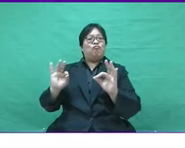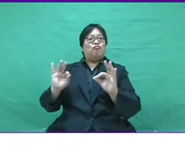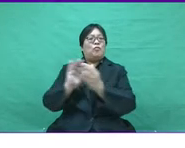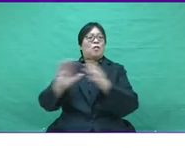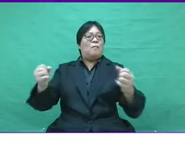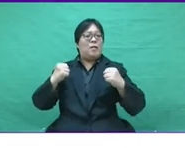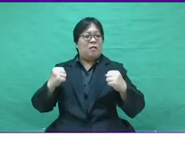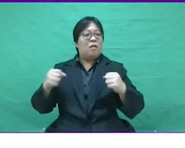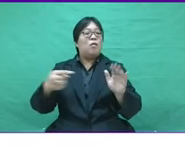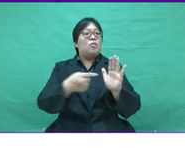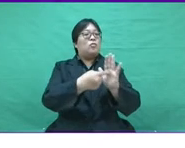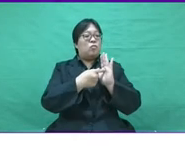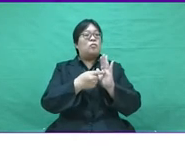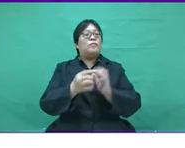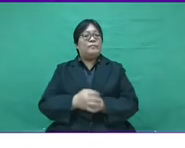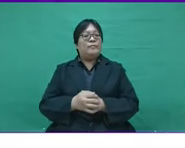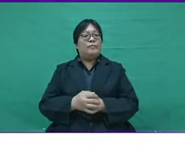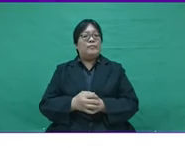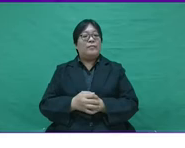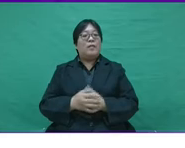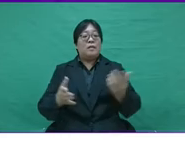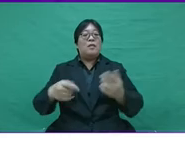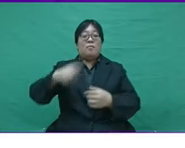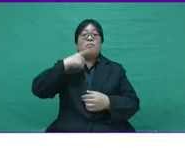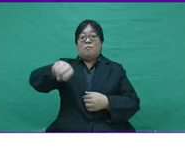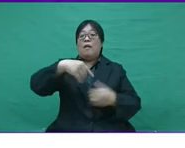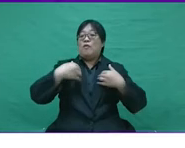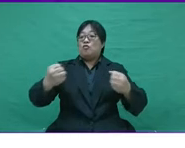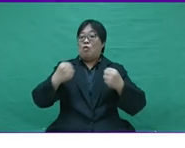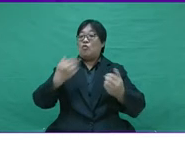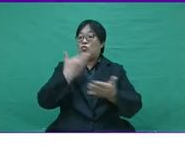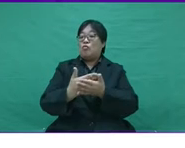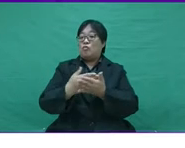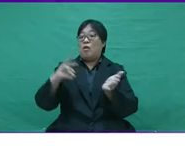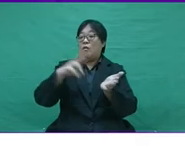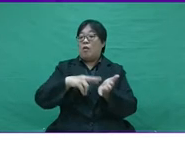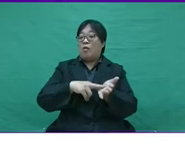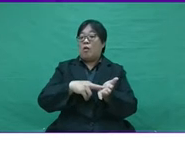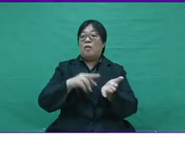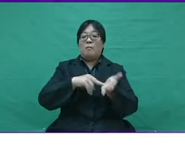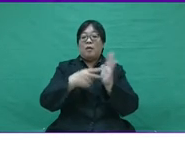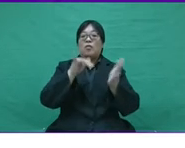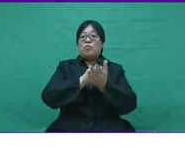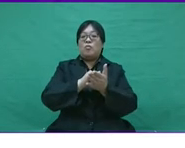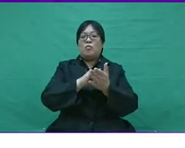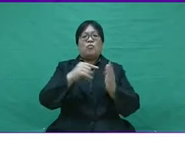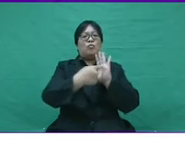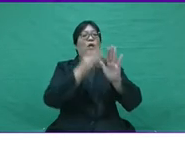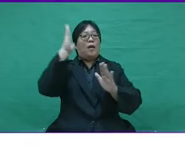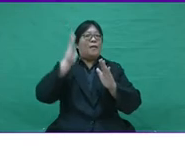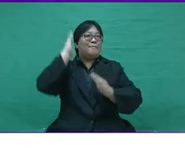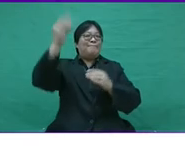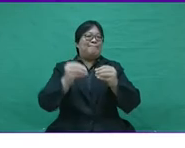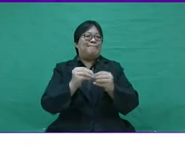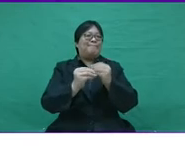are financially secure to show job singer that their strong track